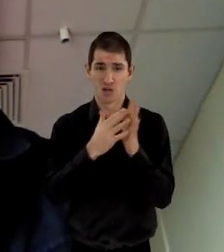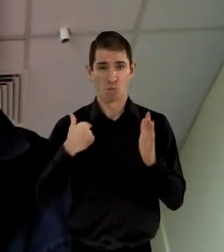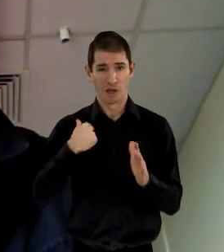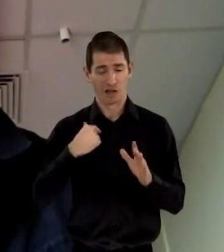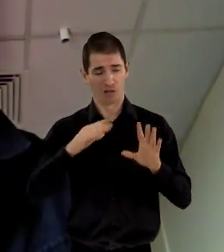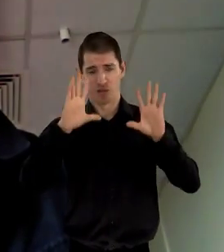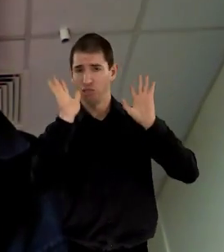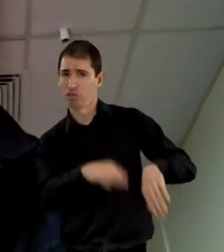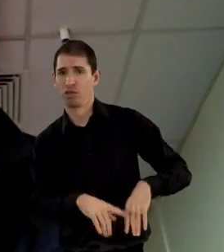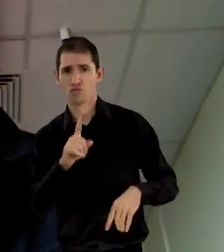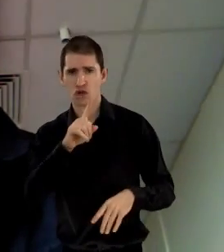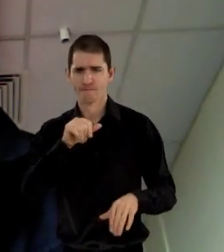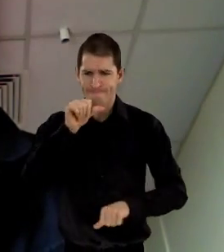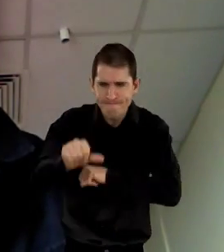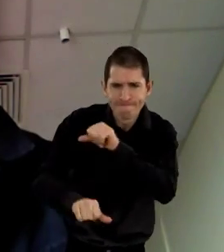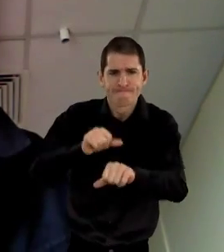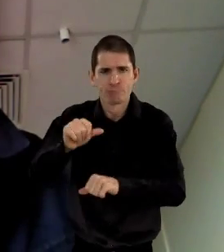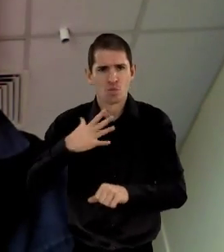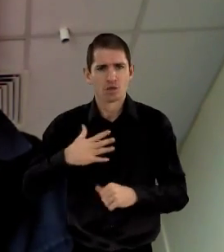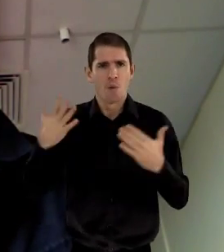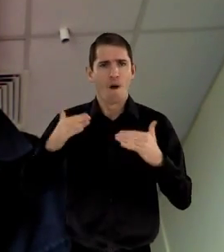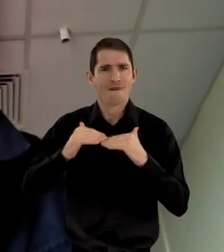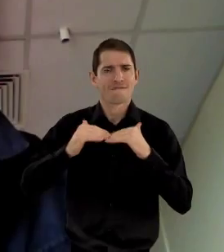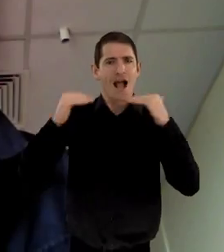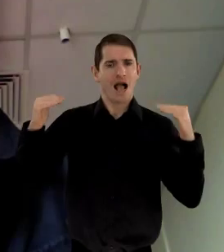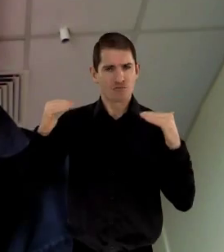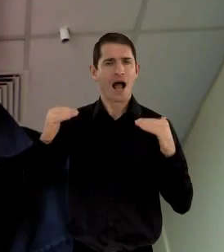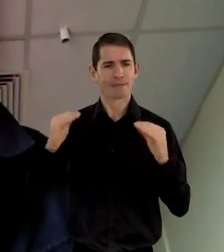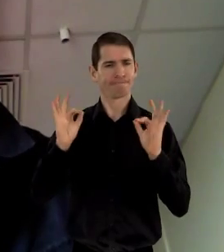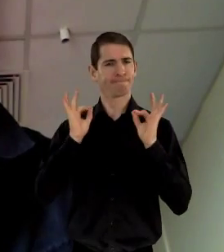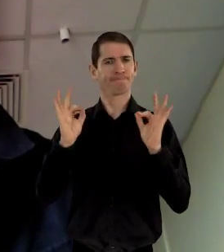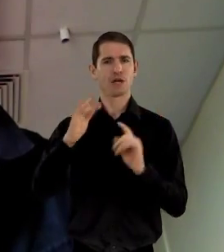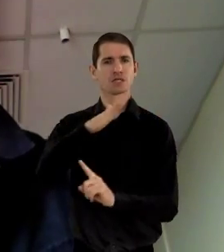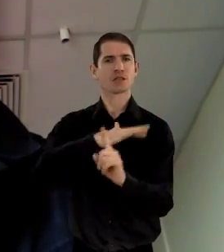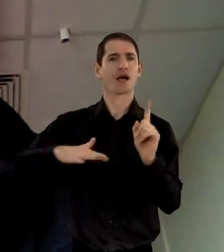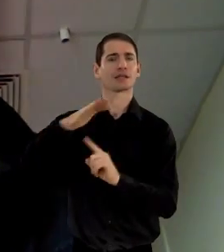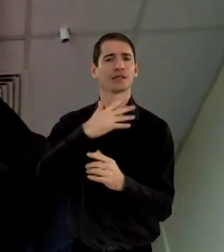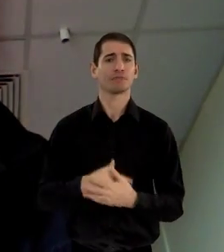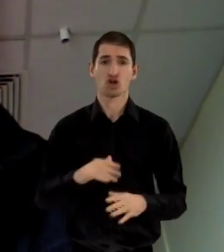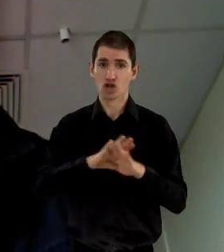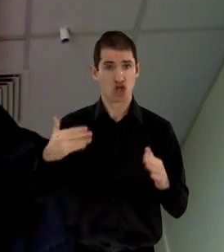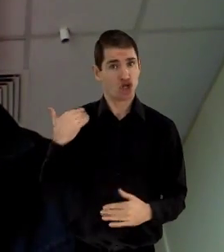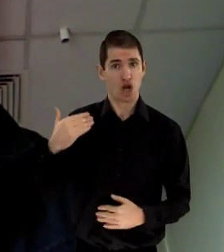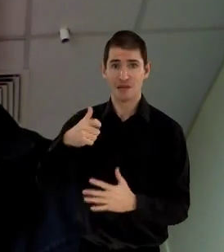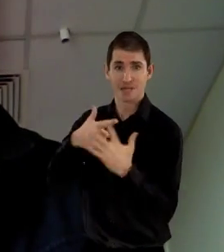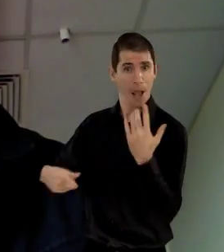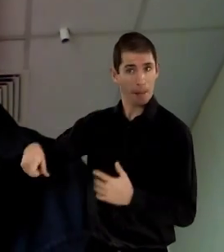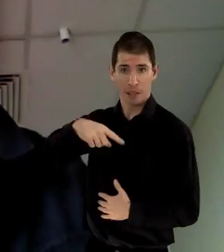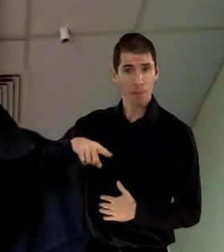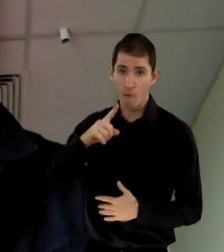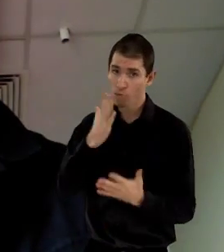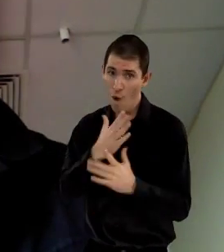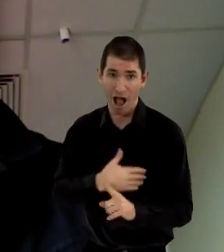90s, then we abandon the struggle for a fairer and just society. Not simply for disabled people,